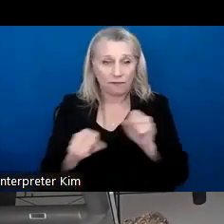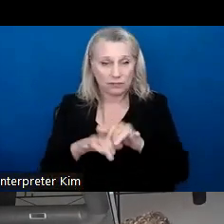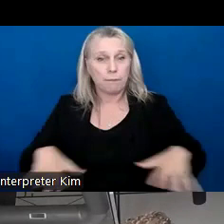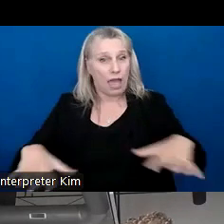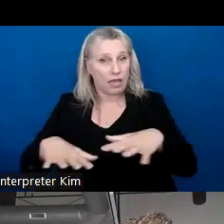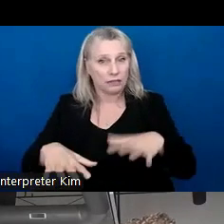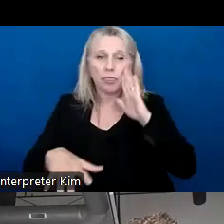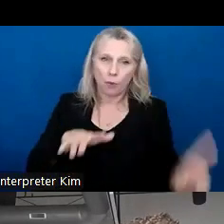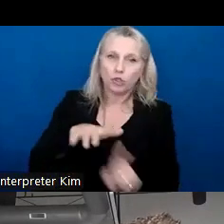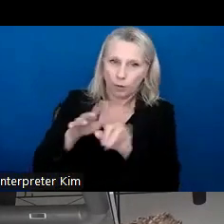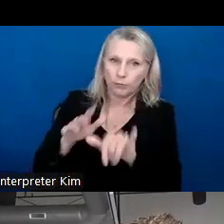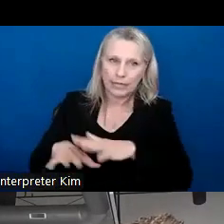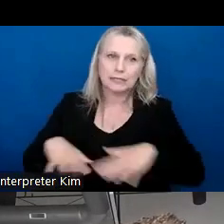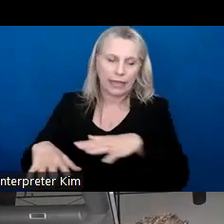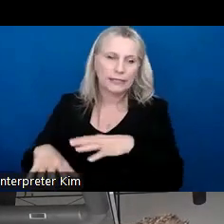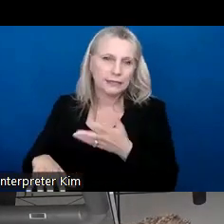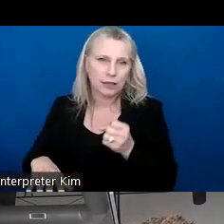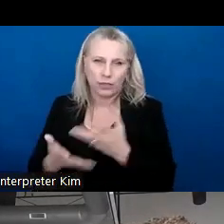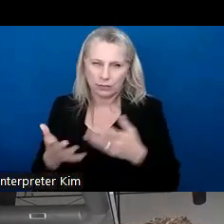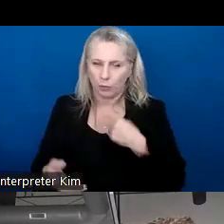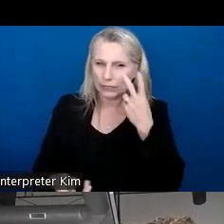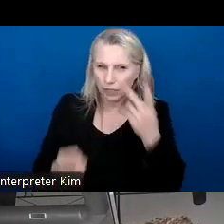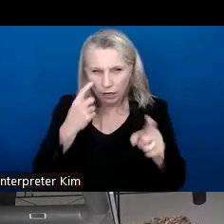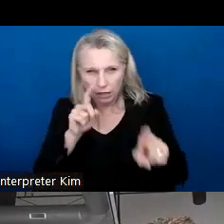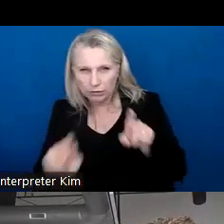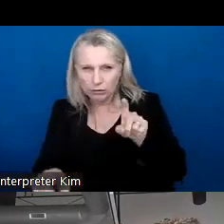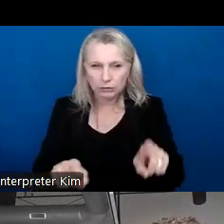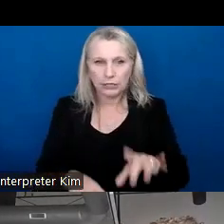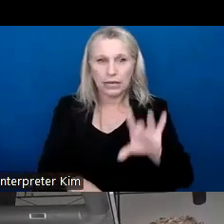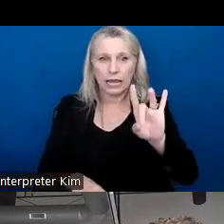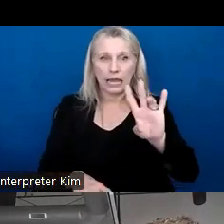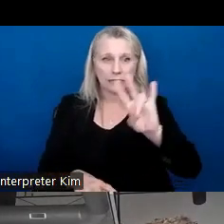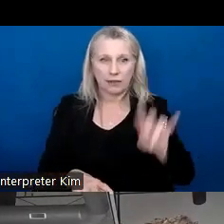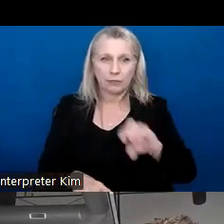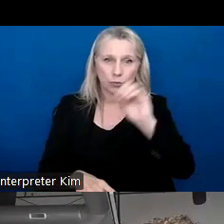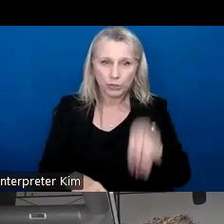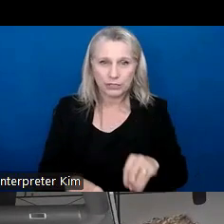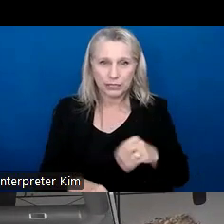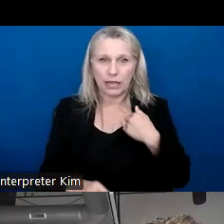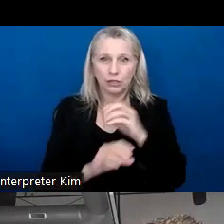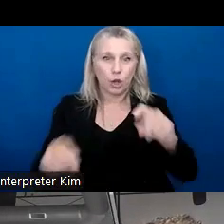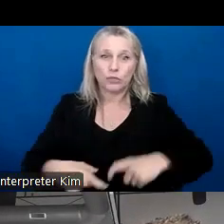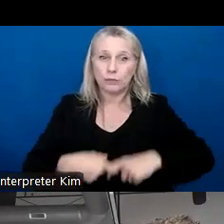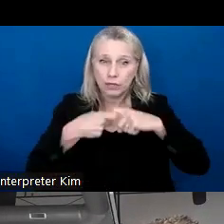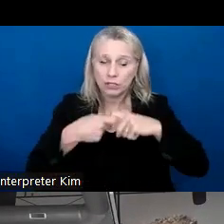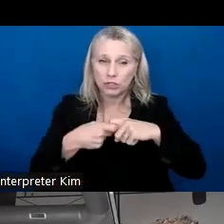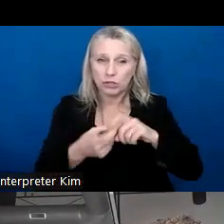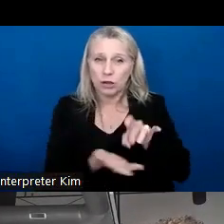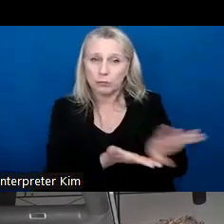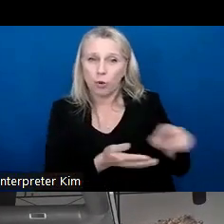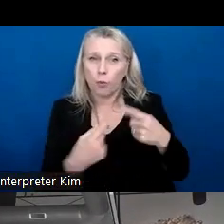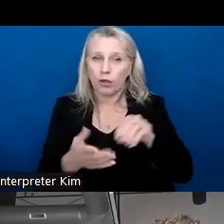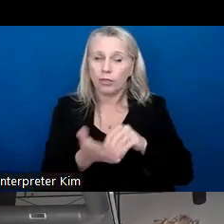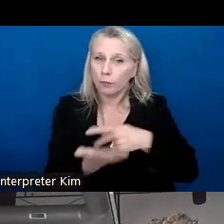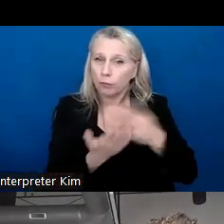show up to that space. That's something that we've seen. 87% of participants had no suspensions or expulsions while in the program. 96